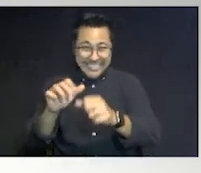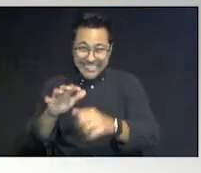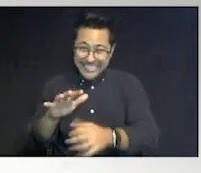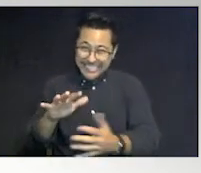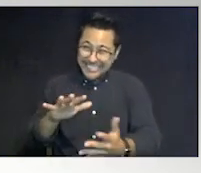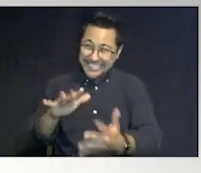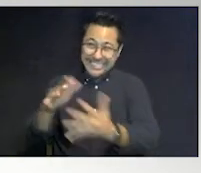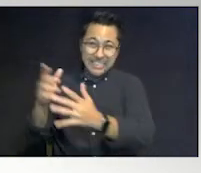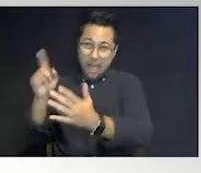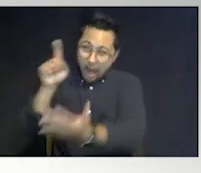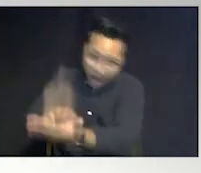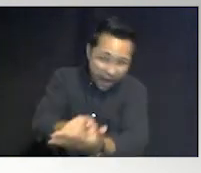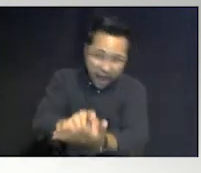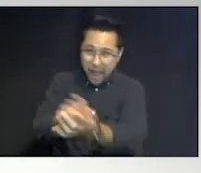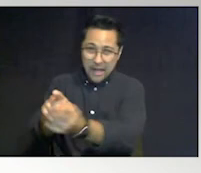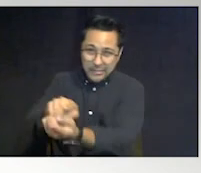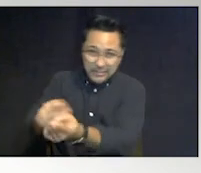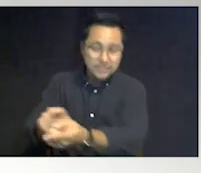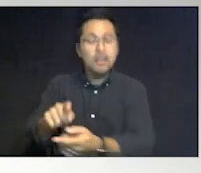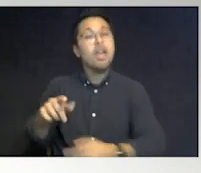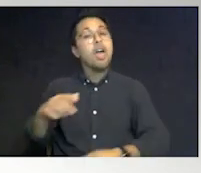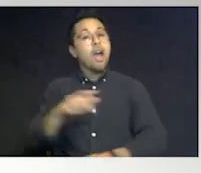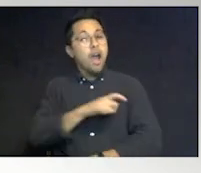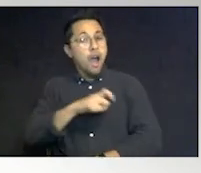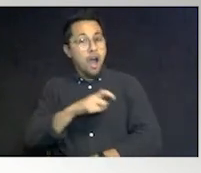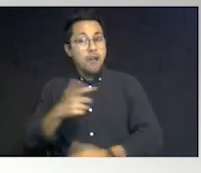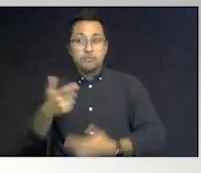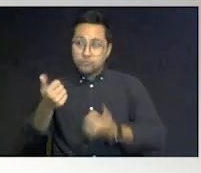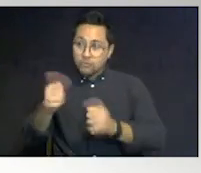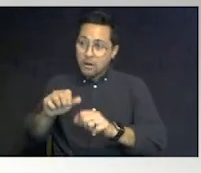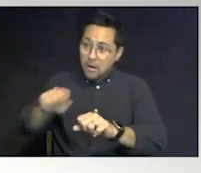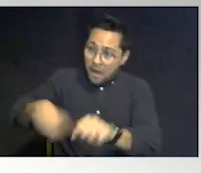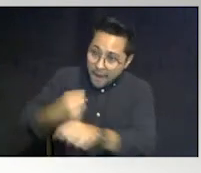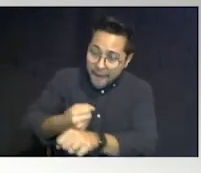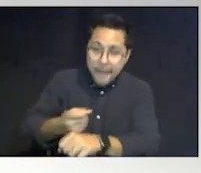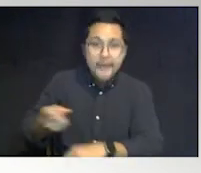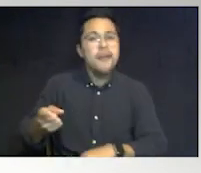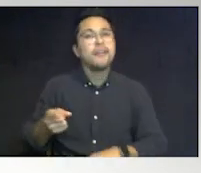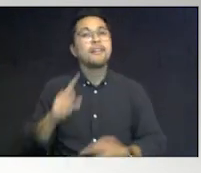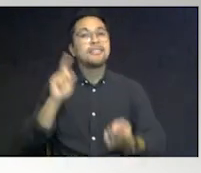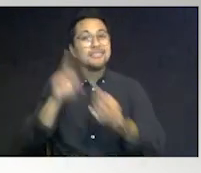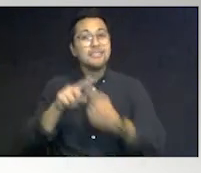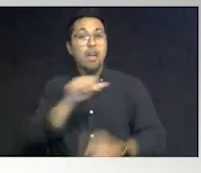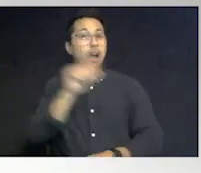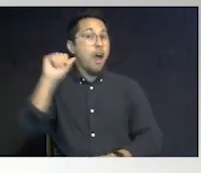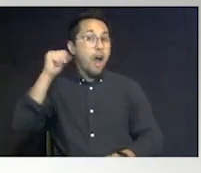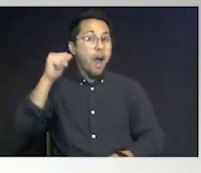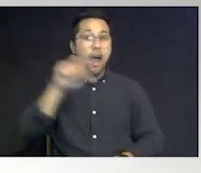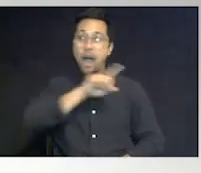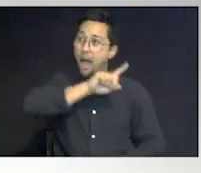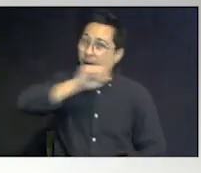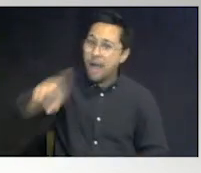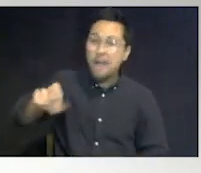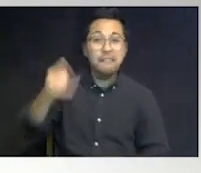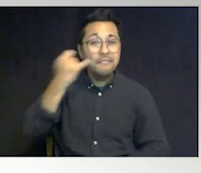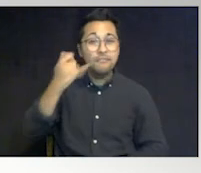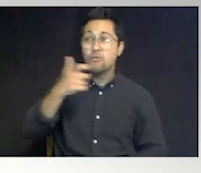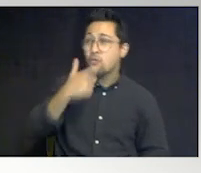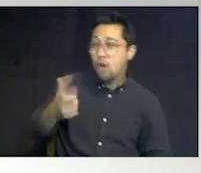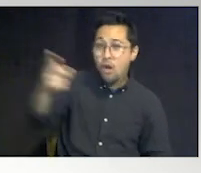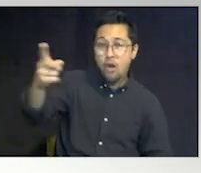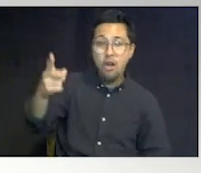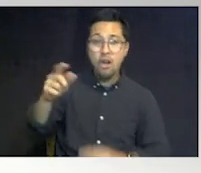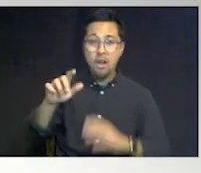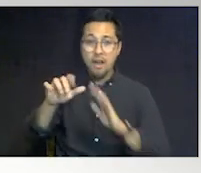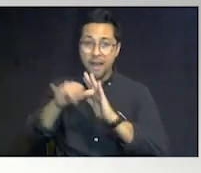They go on the ground. They tussle the kid down. The officer wants to put the handcuffs on him until the aunt comes in. And if you play the video as long, the coach